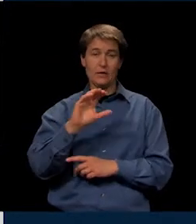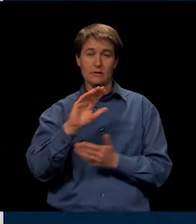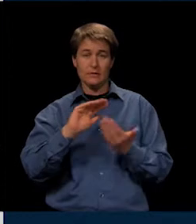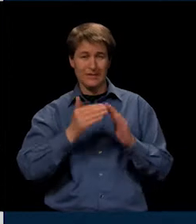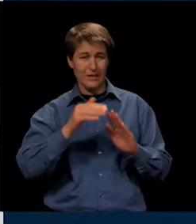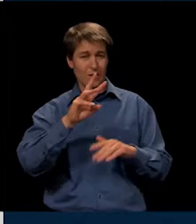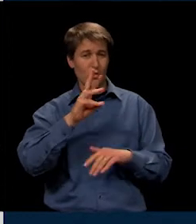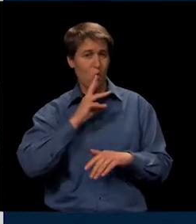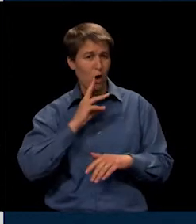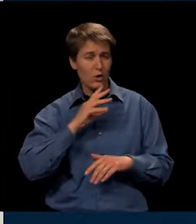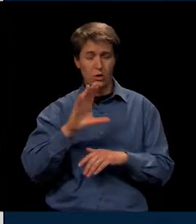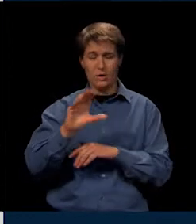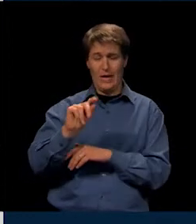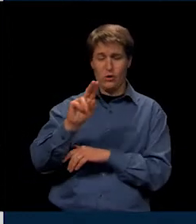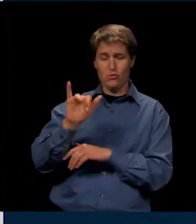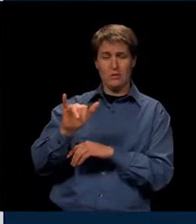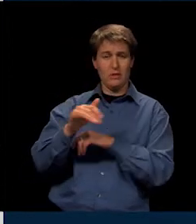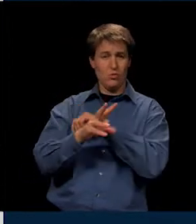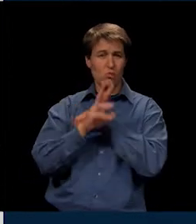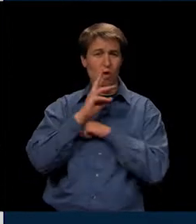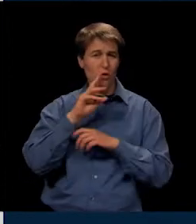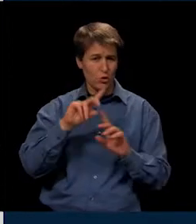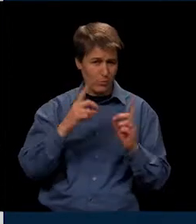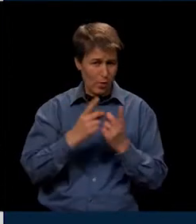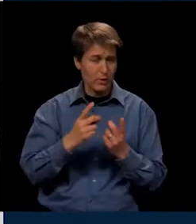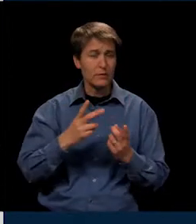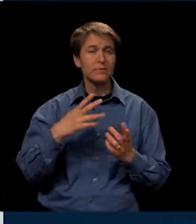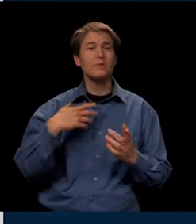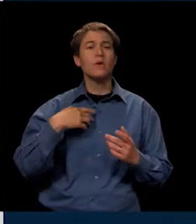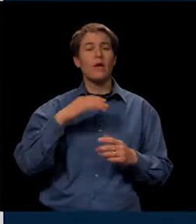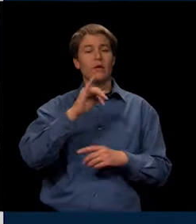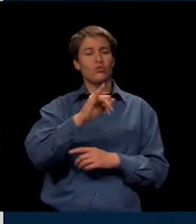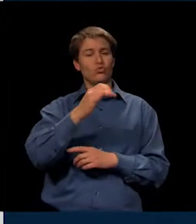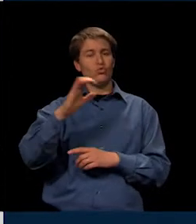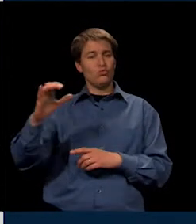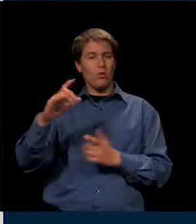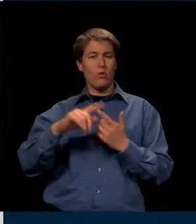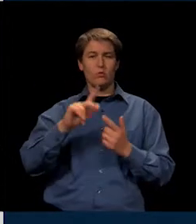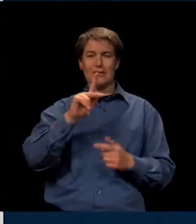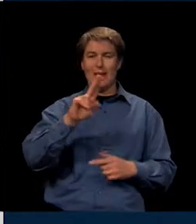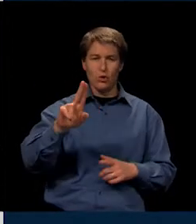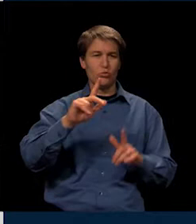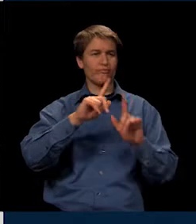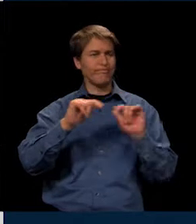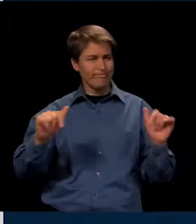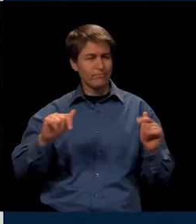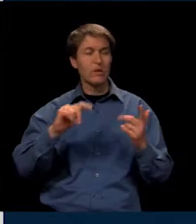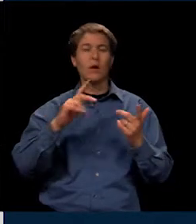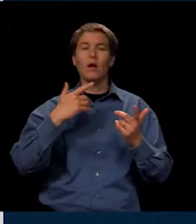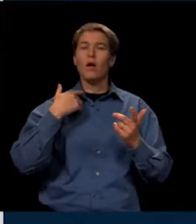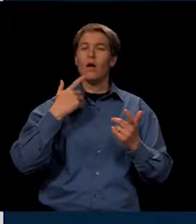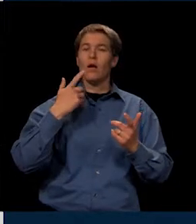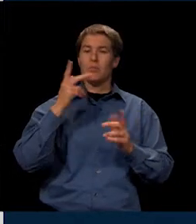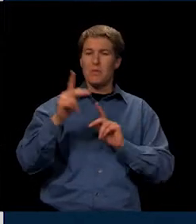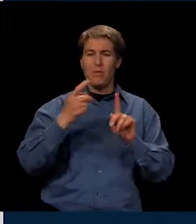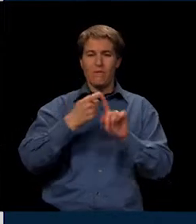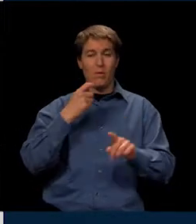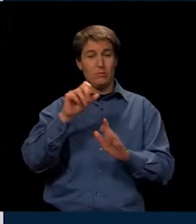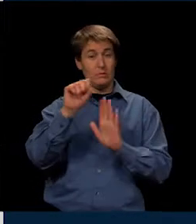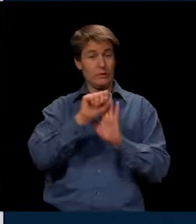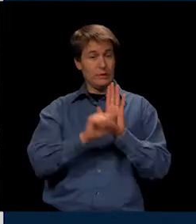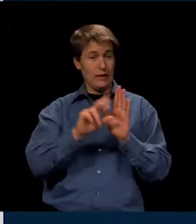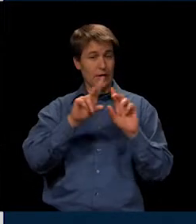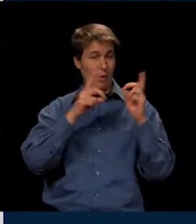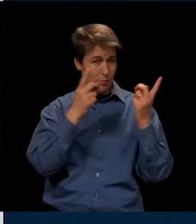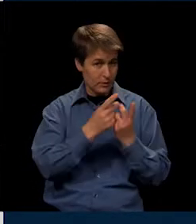county water. We had individuals from higher education, JCCC, KU, et cetera. We had individuals from the State Department.